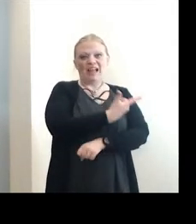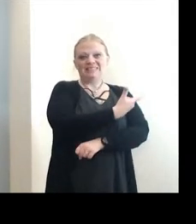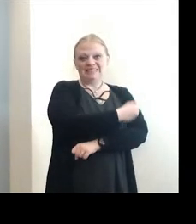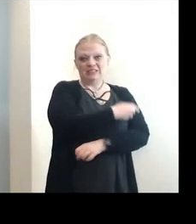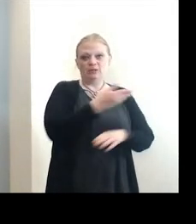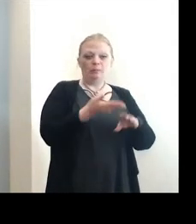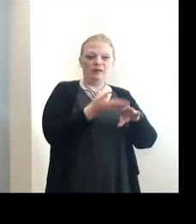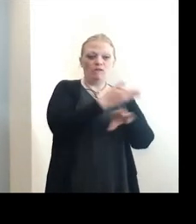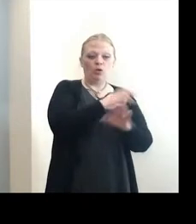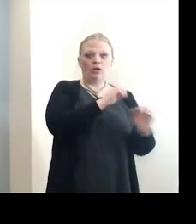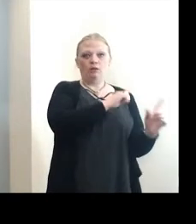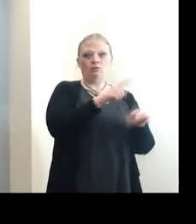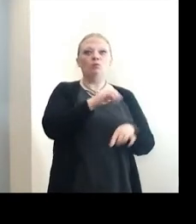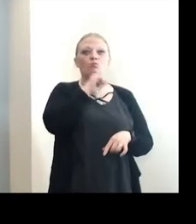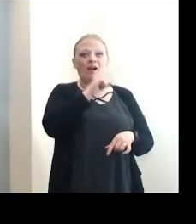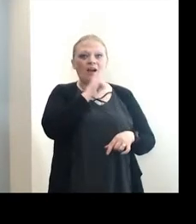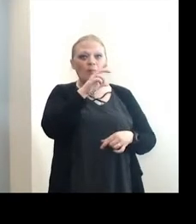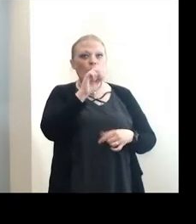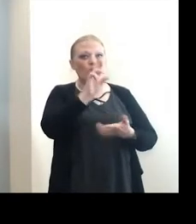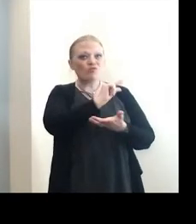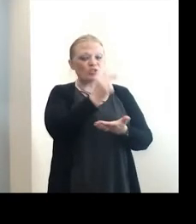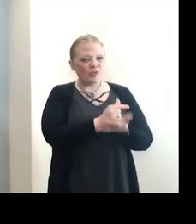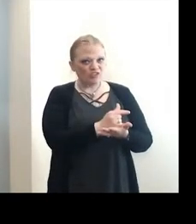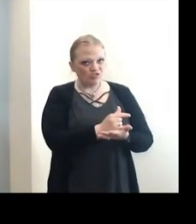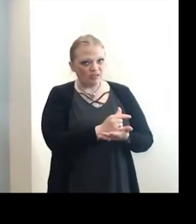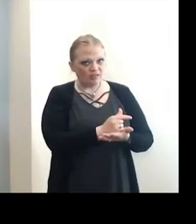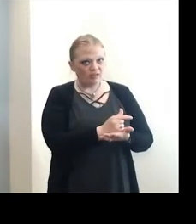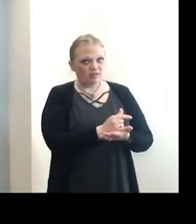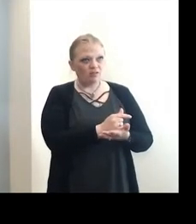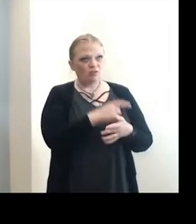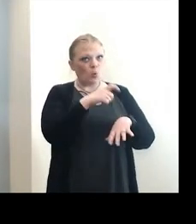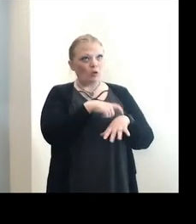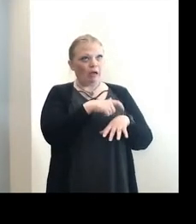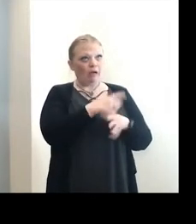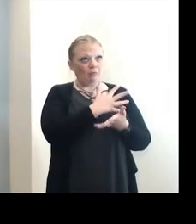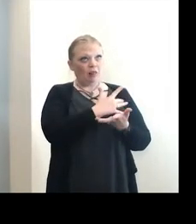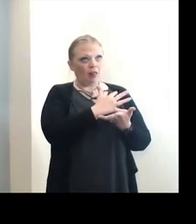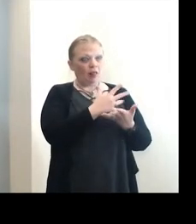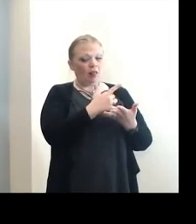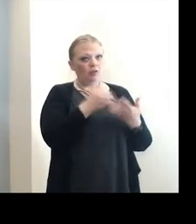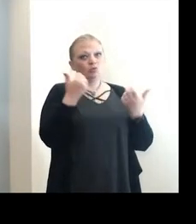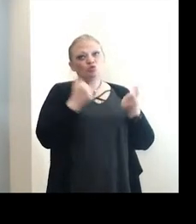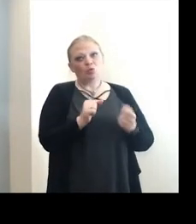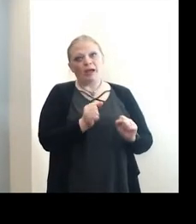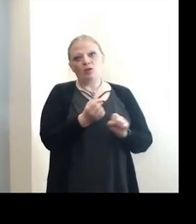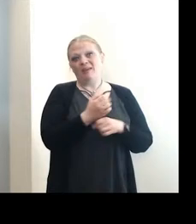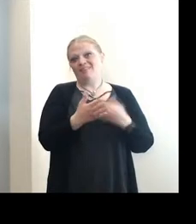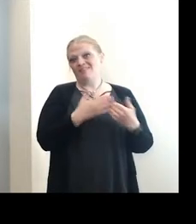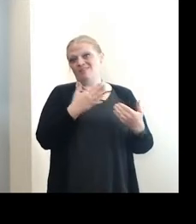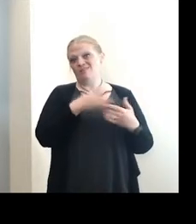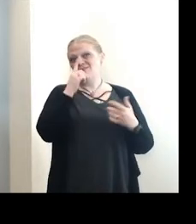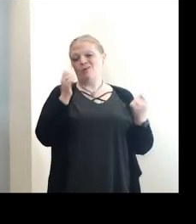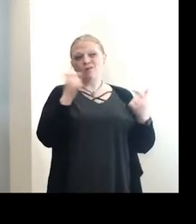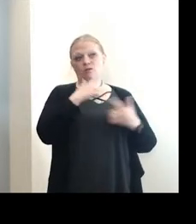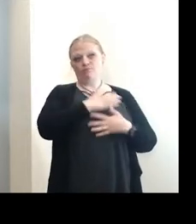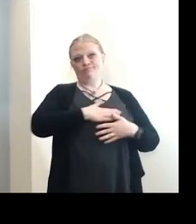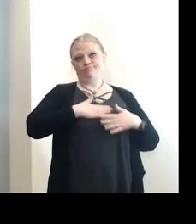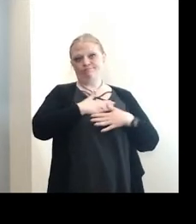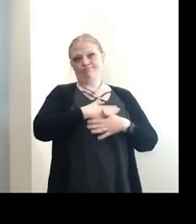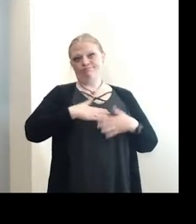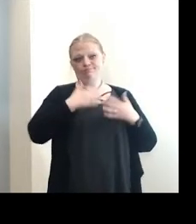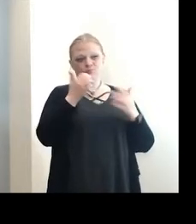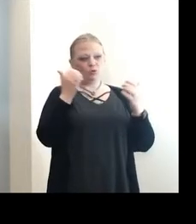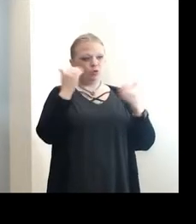before they can attend the prom or graduation. So the clock is ticking. We're trying to make it easier for everybody to enjoy all